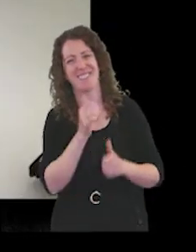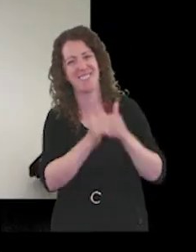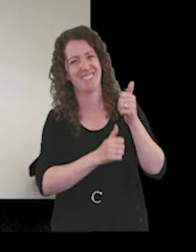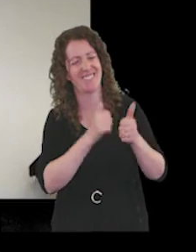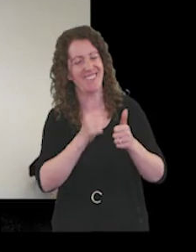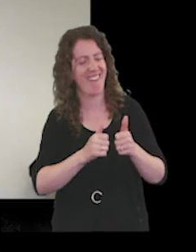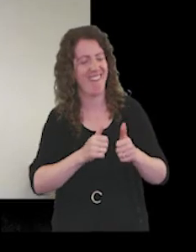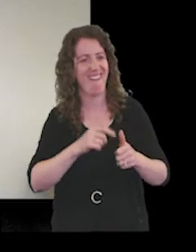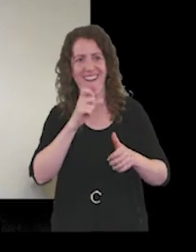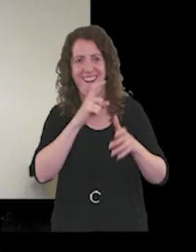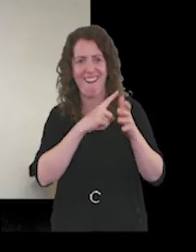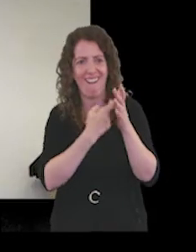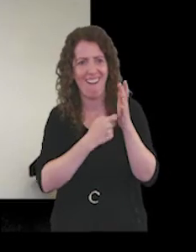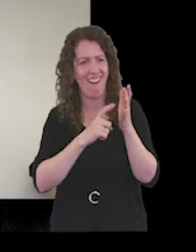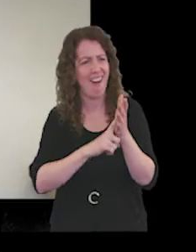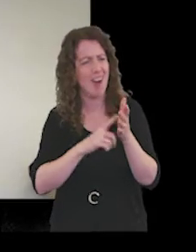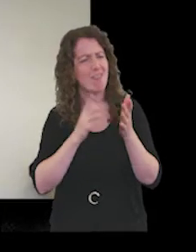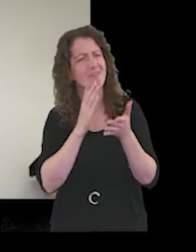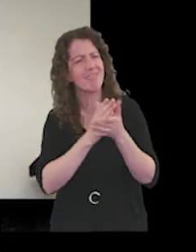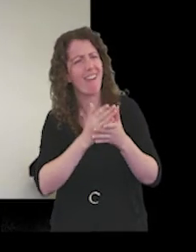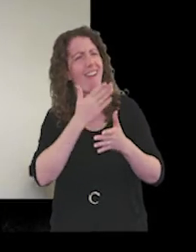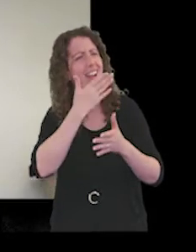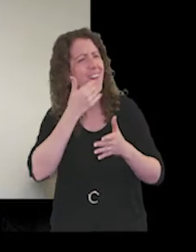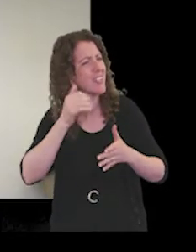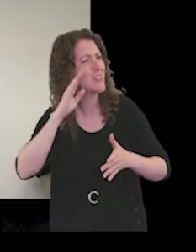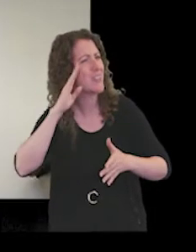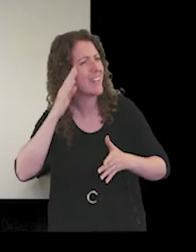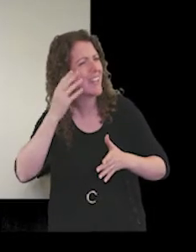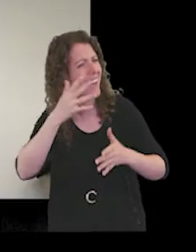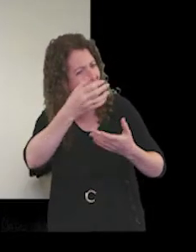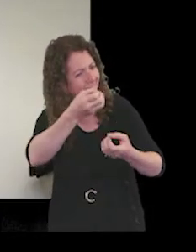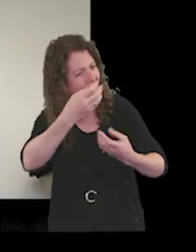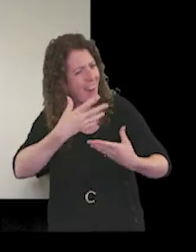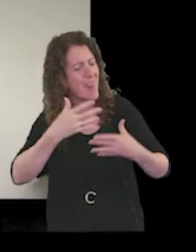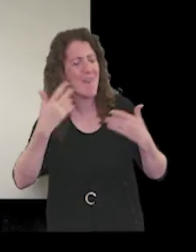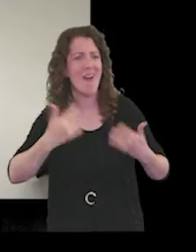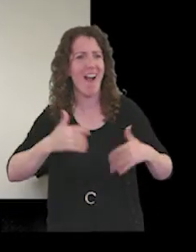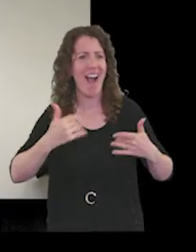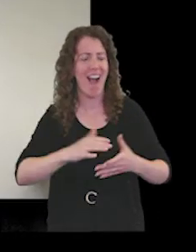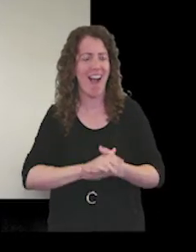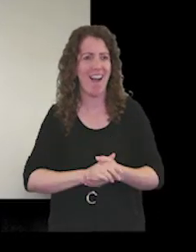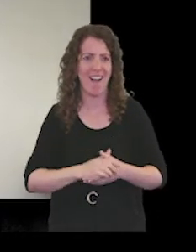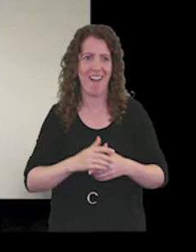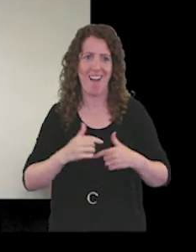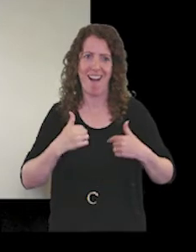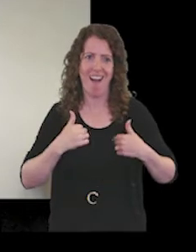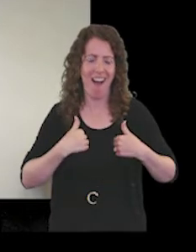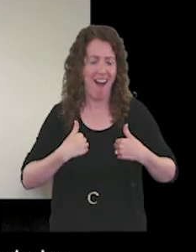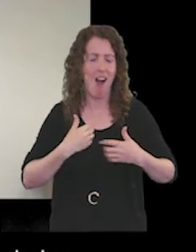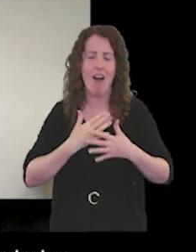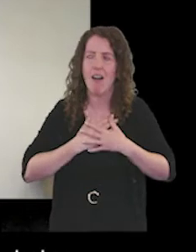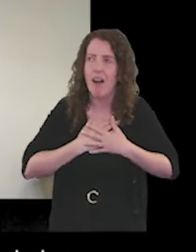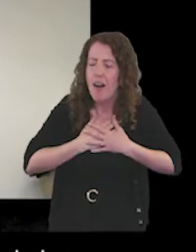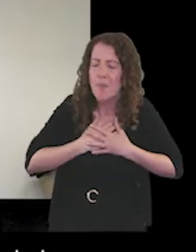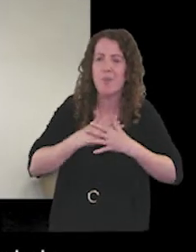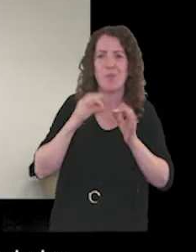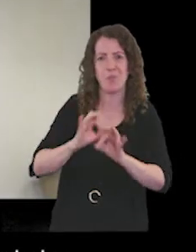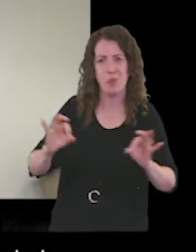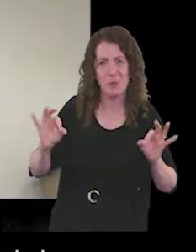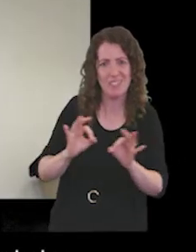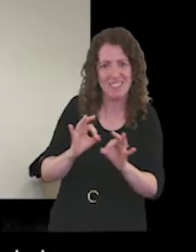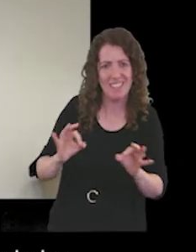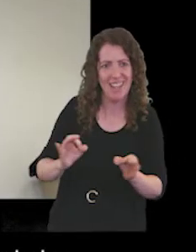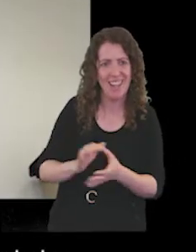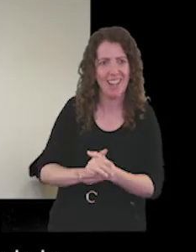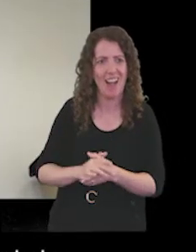Carl is so, so lovely to hear from you. I'm a massive, massive music fan. I think it is